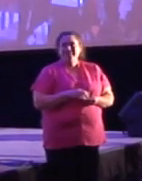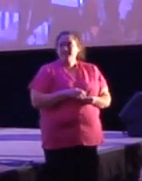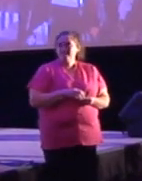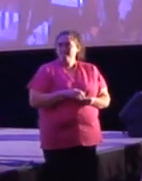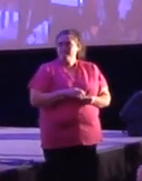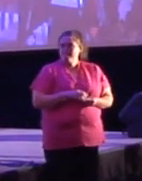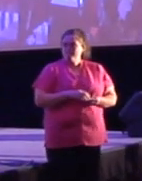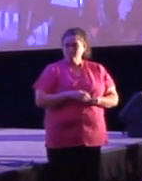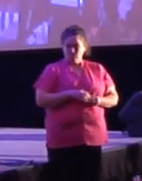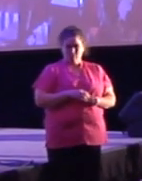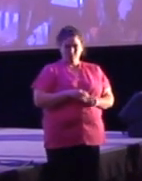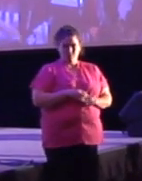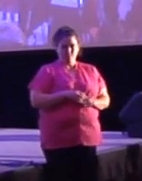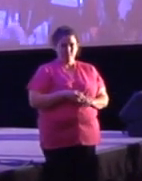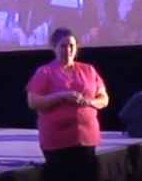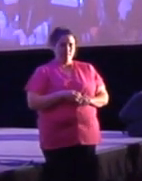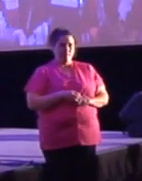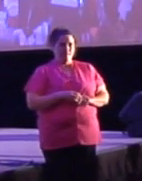Thank you very much.